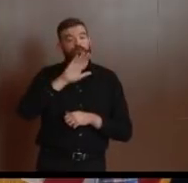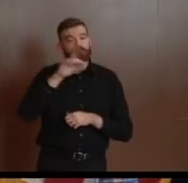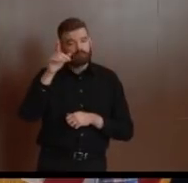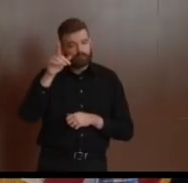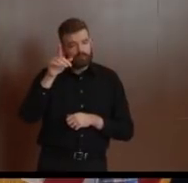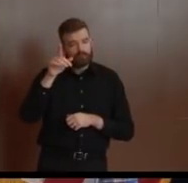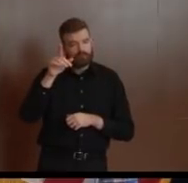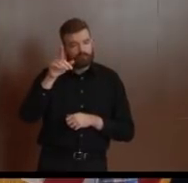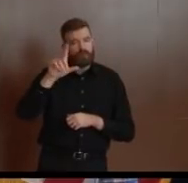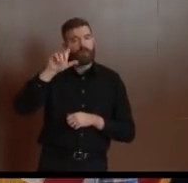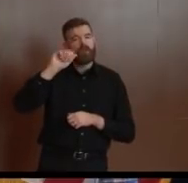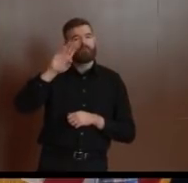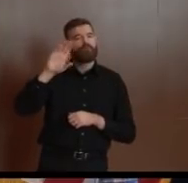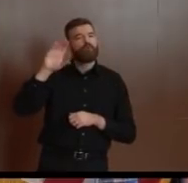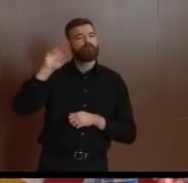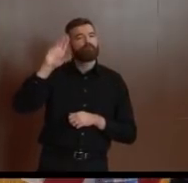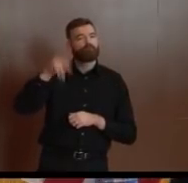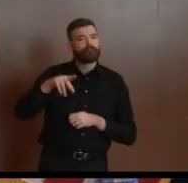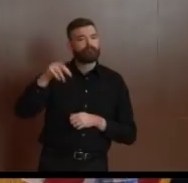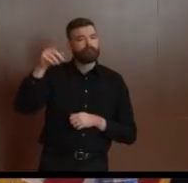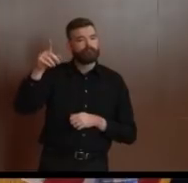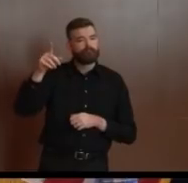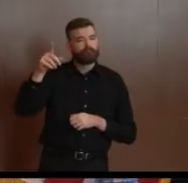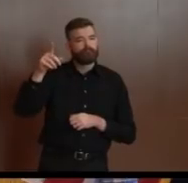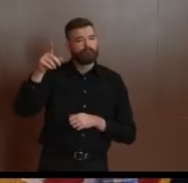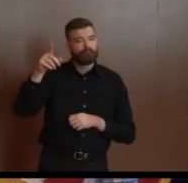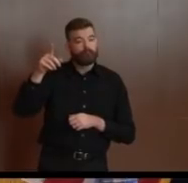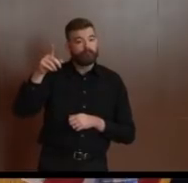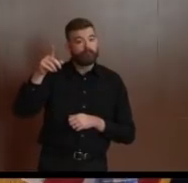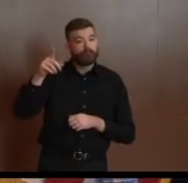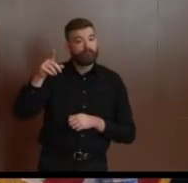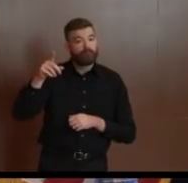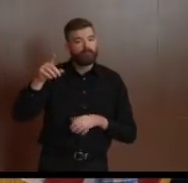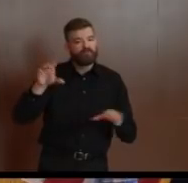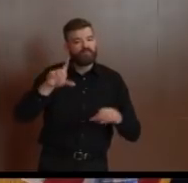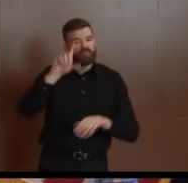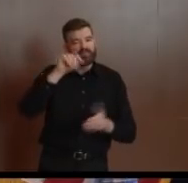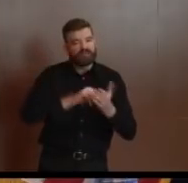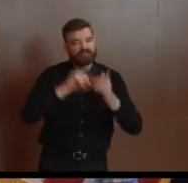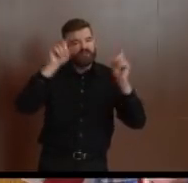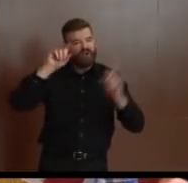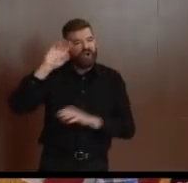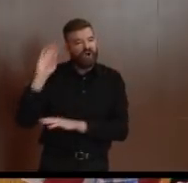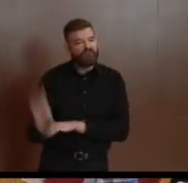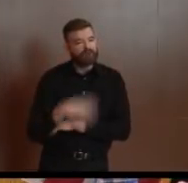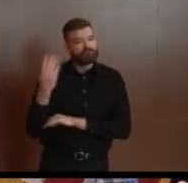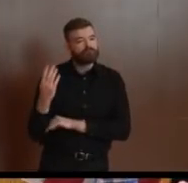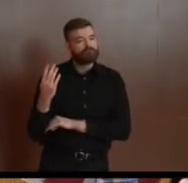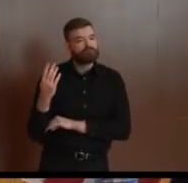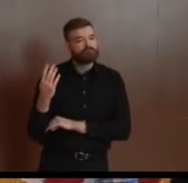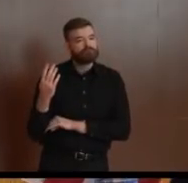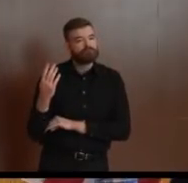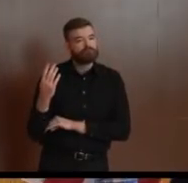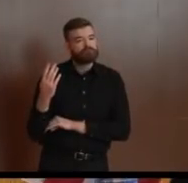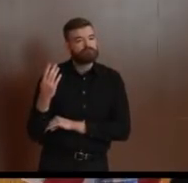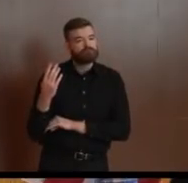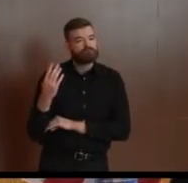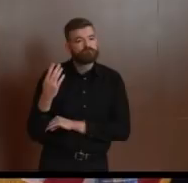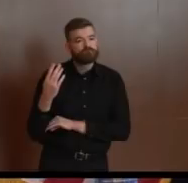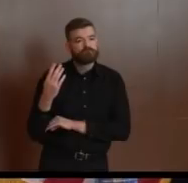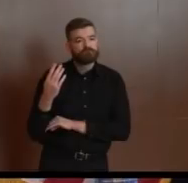where were you two weeks ago? And he said they were still working on developing the actual test two weeks ago. So, this is